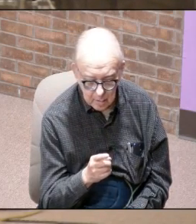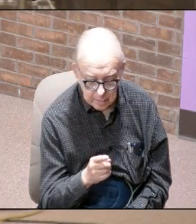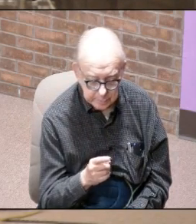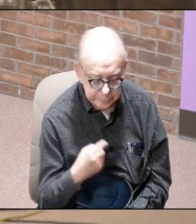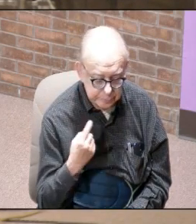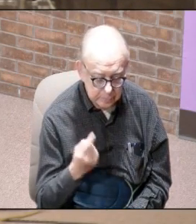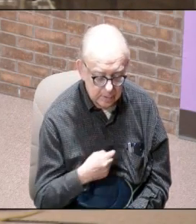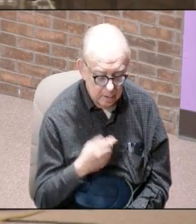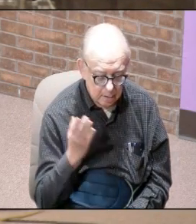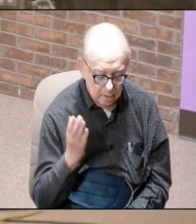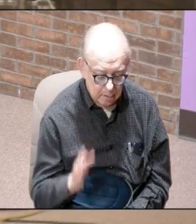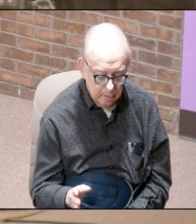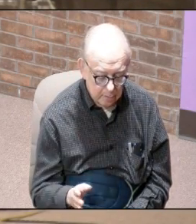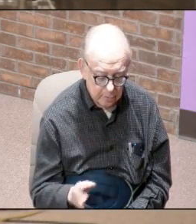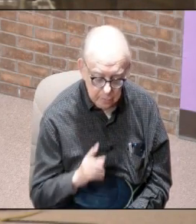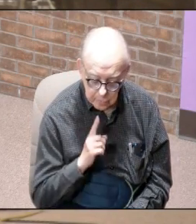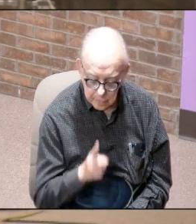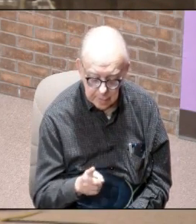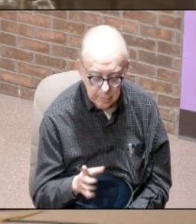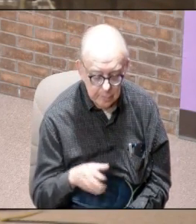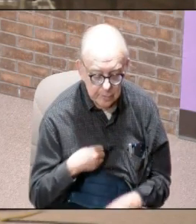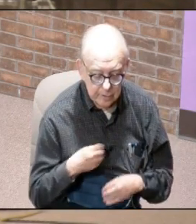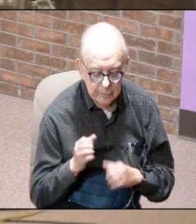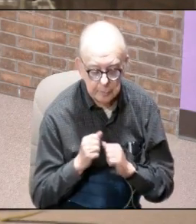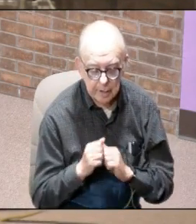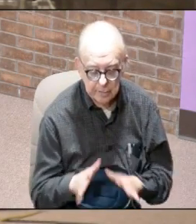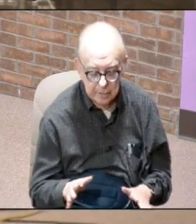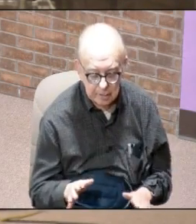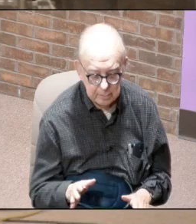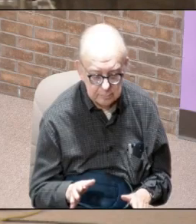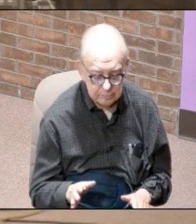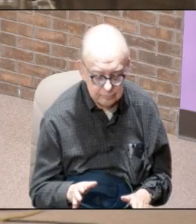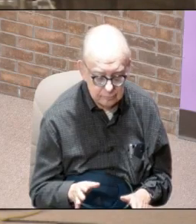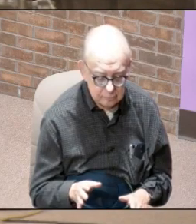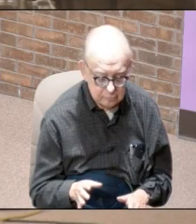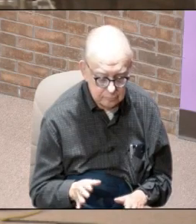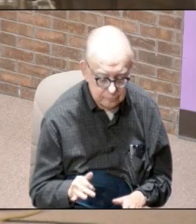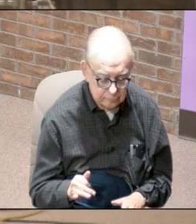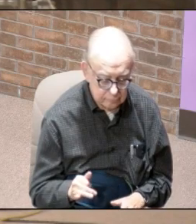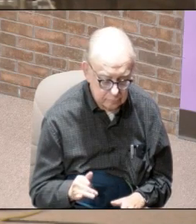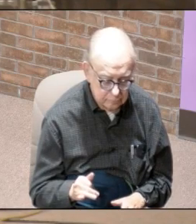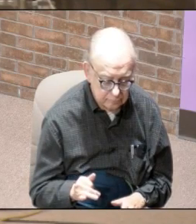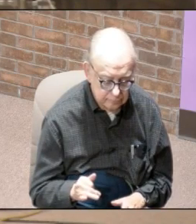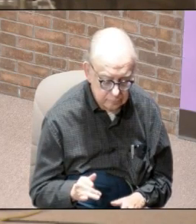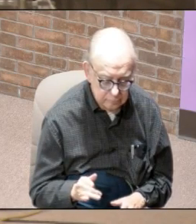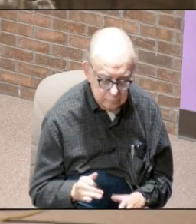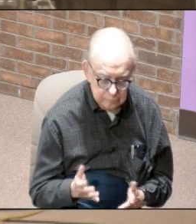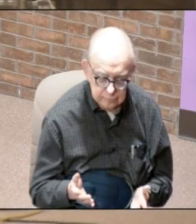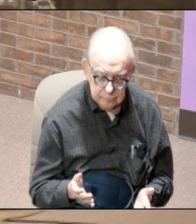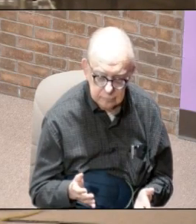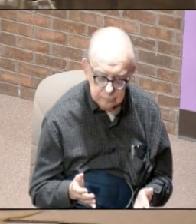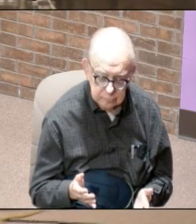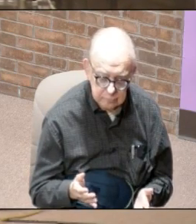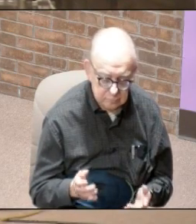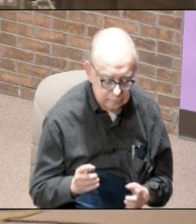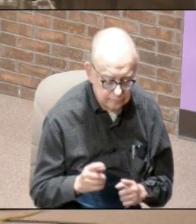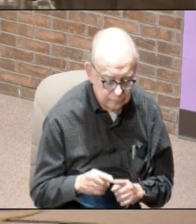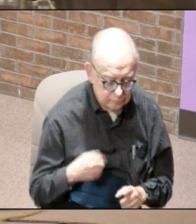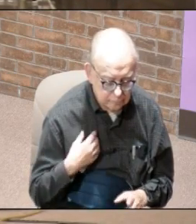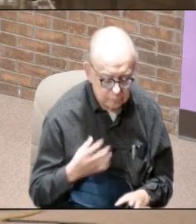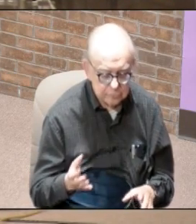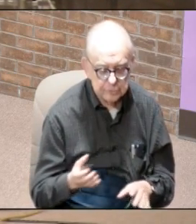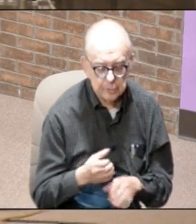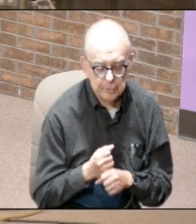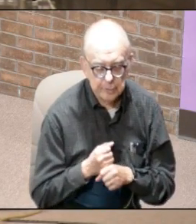we will never truly be blessed by the what of God until we